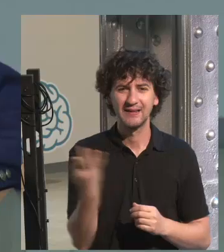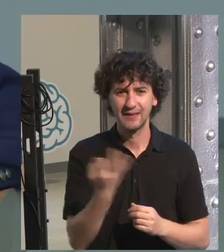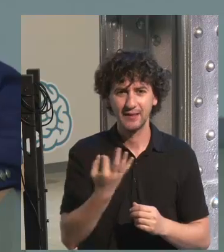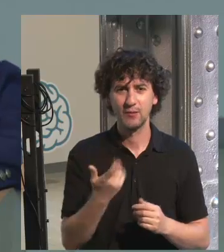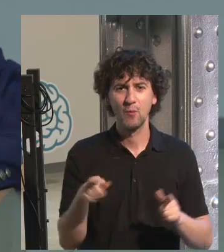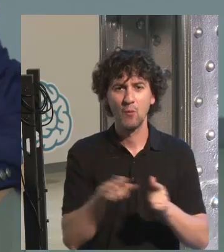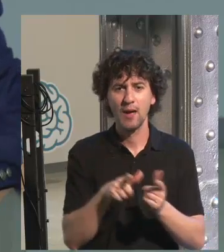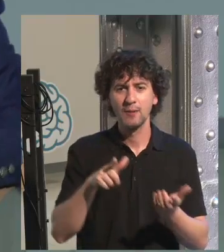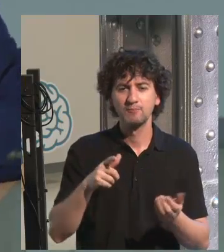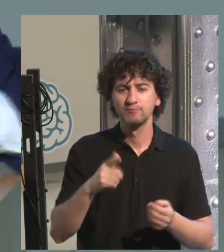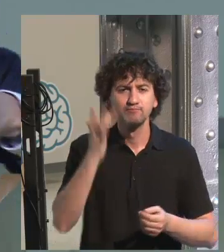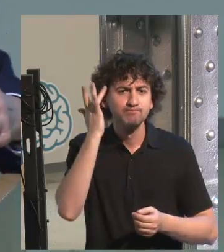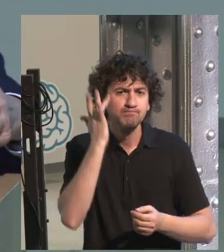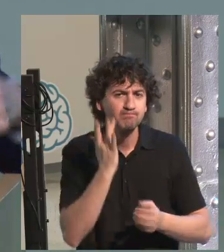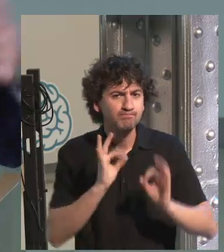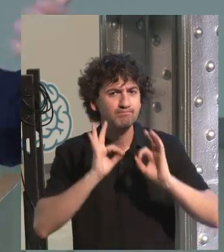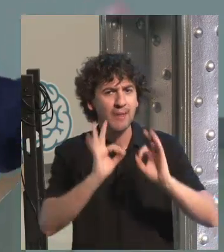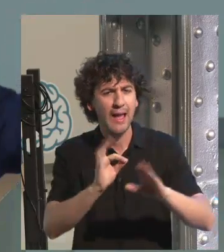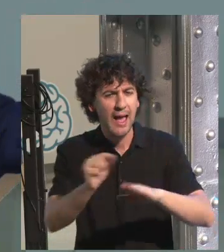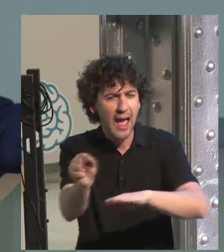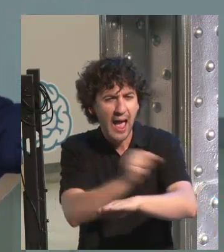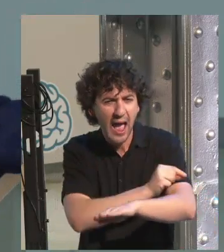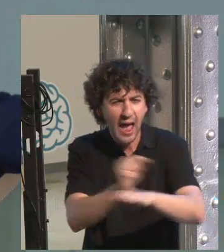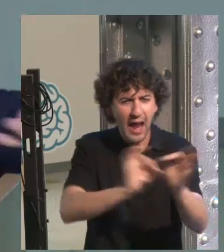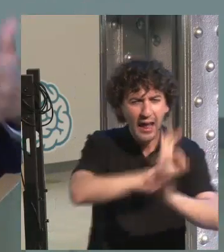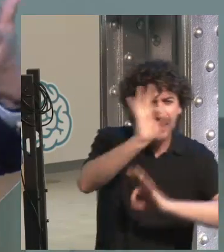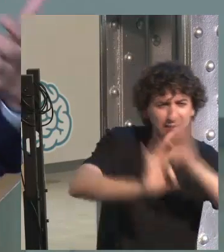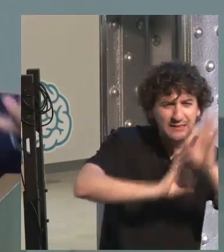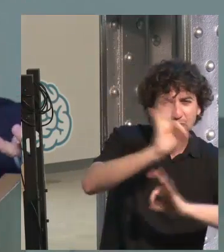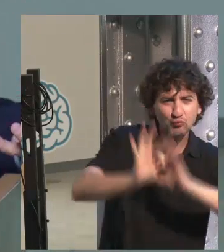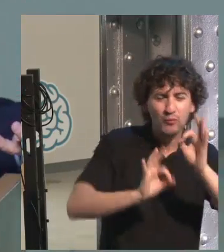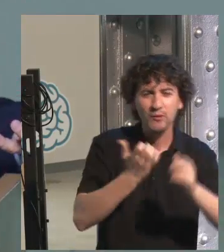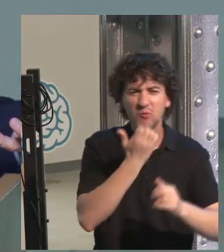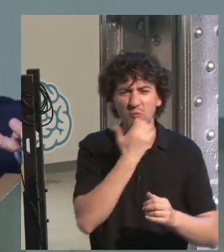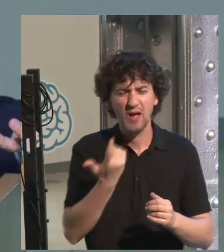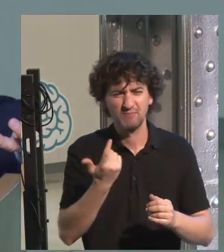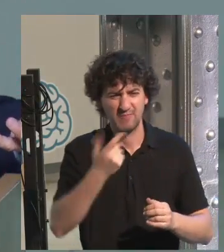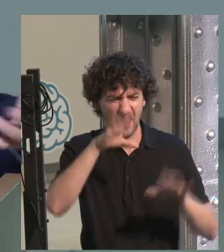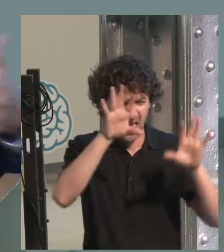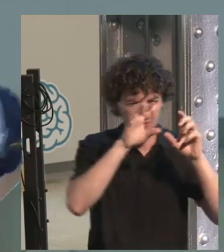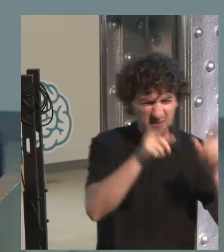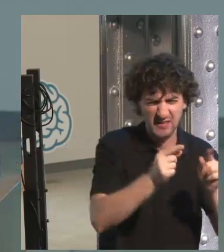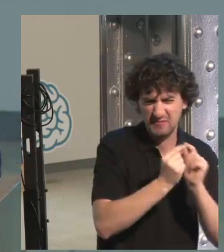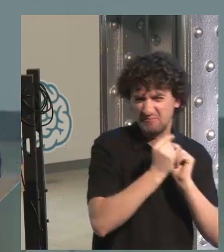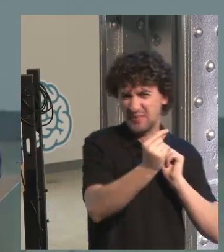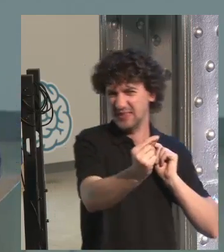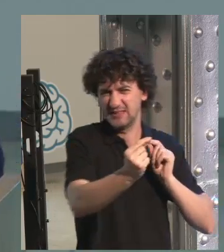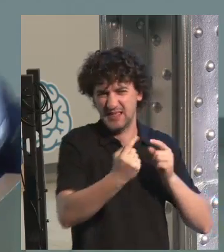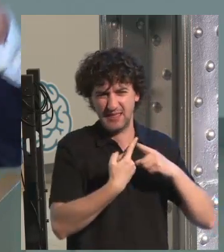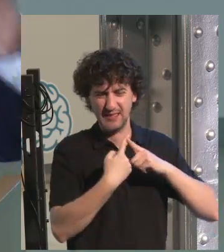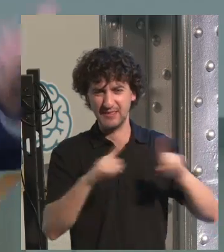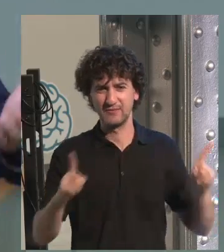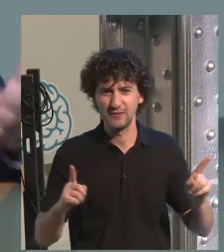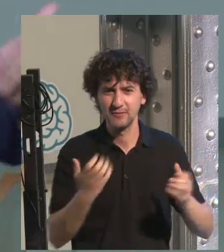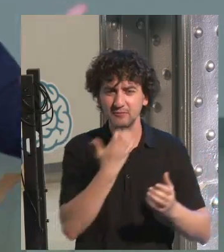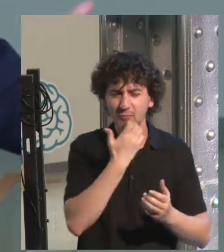underline neuroarchitectural concept. And you would say, that's real.